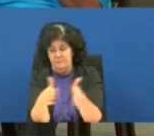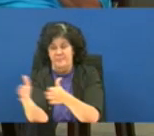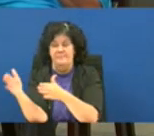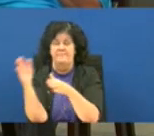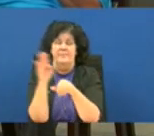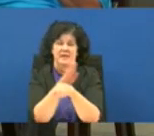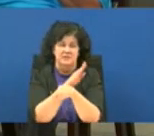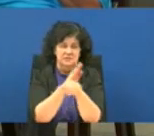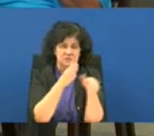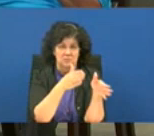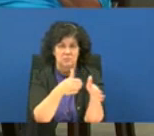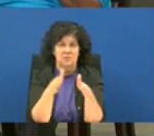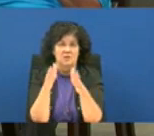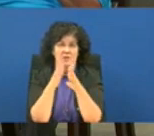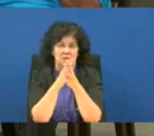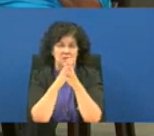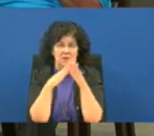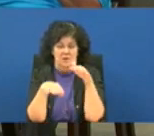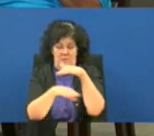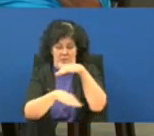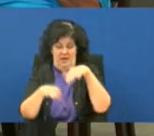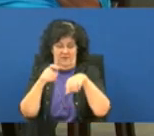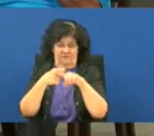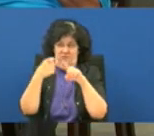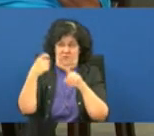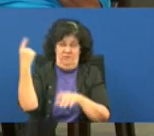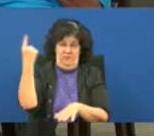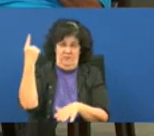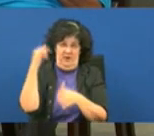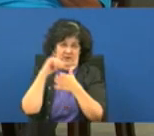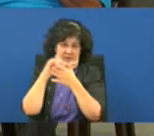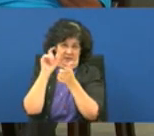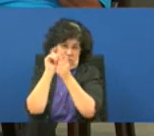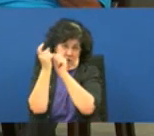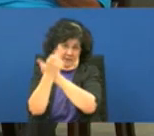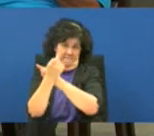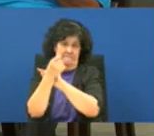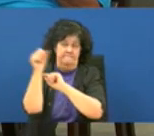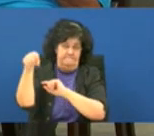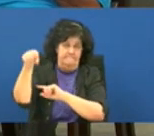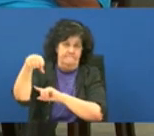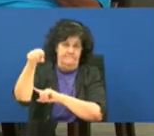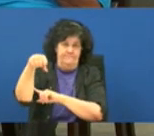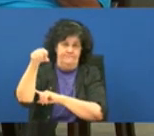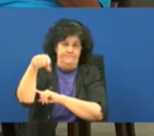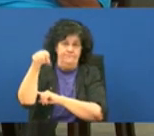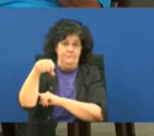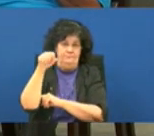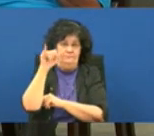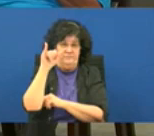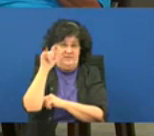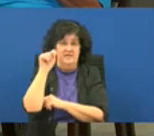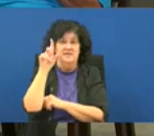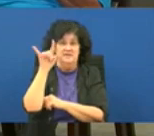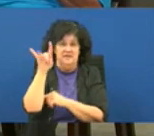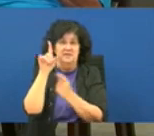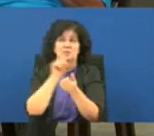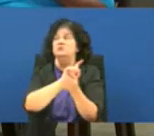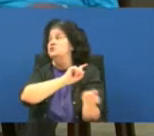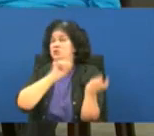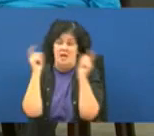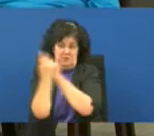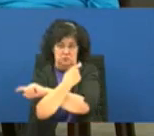all were based off of something that changed absolutely i mean it did a complete 360. okay